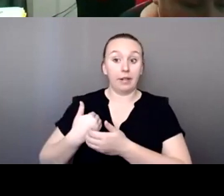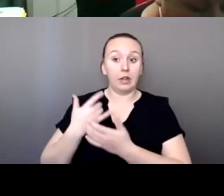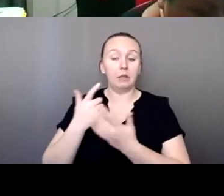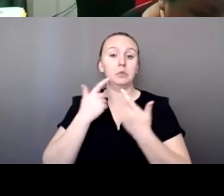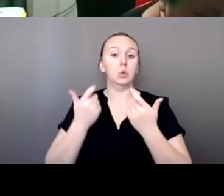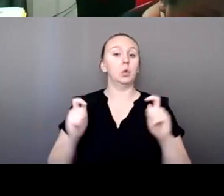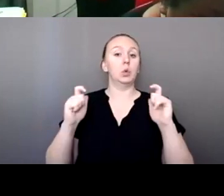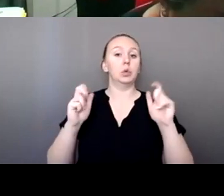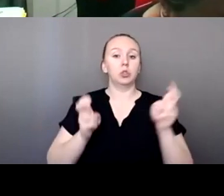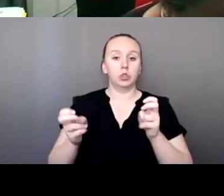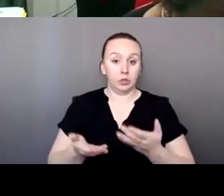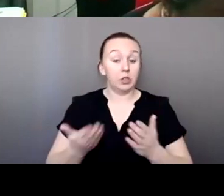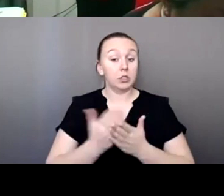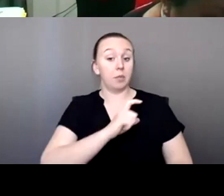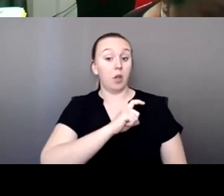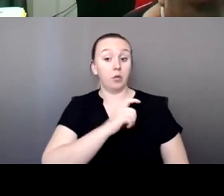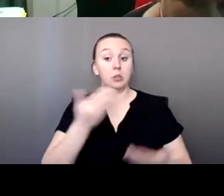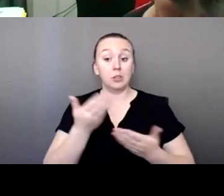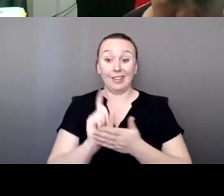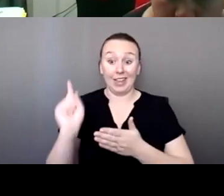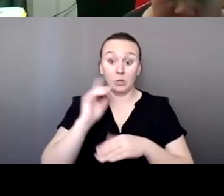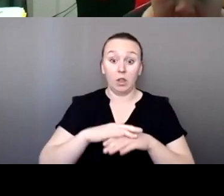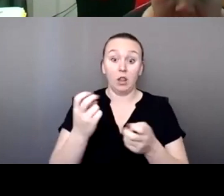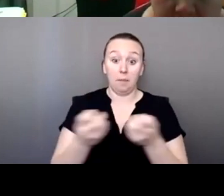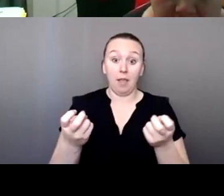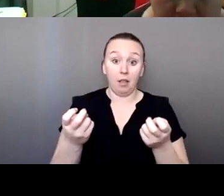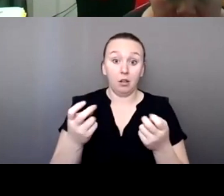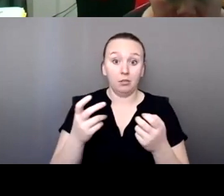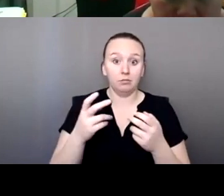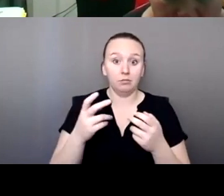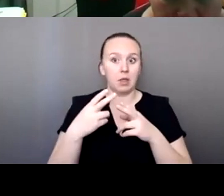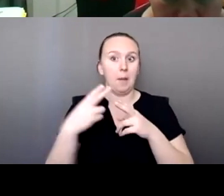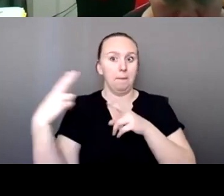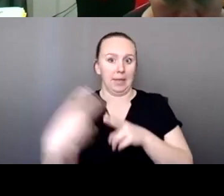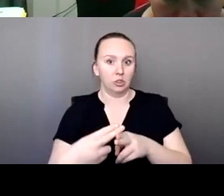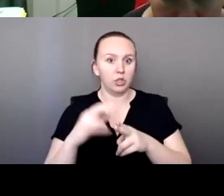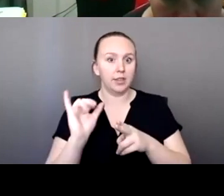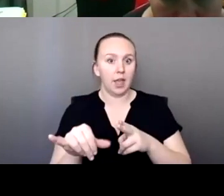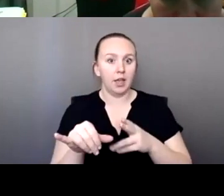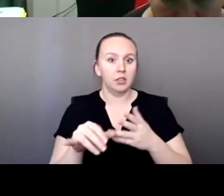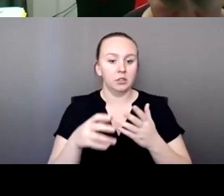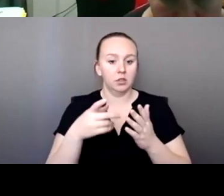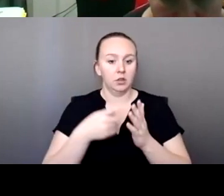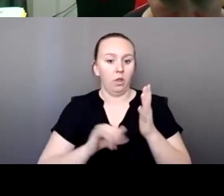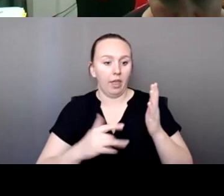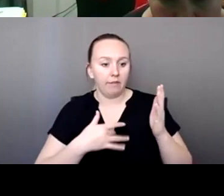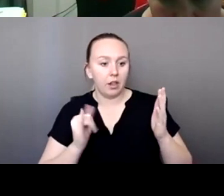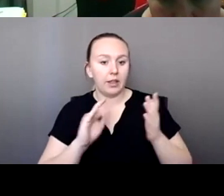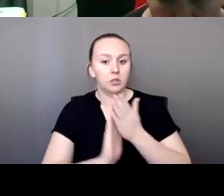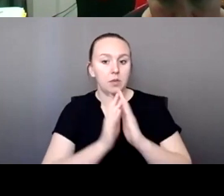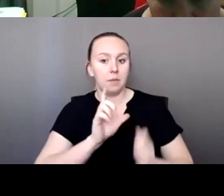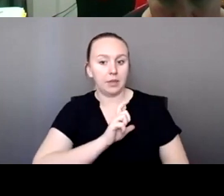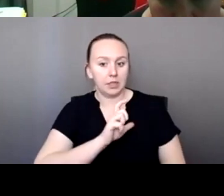we even, some of the law enforcement officers last week on the panel named that, like, what is it like to be a police officer that is